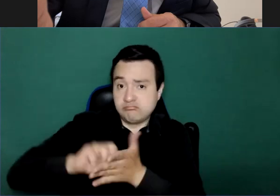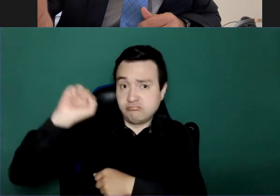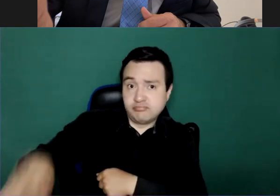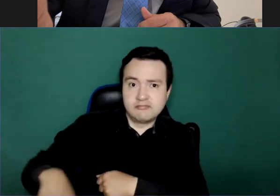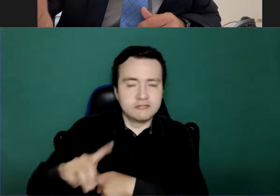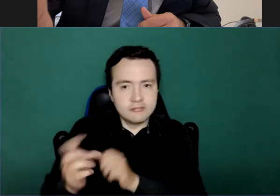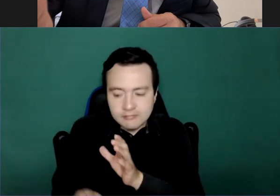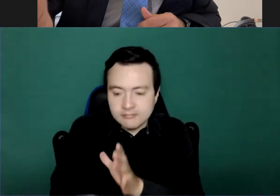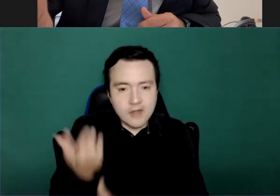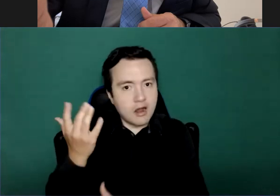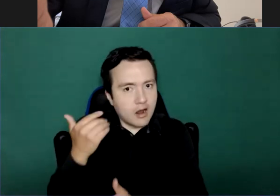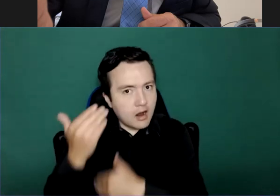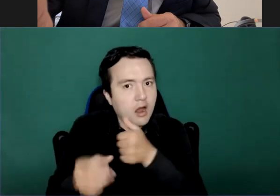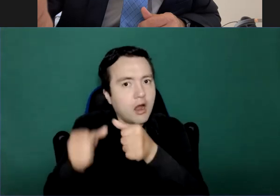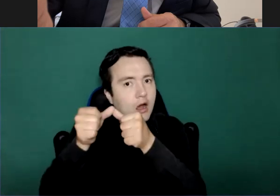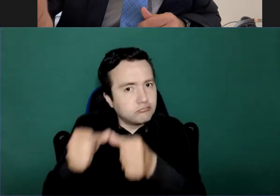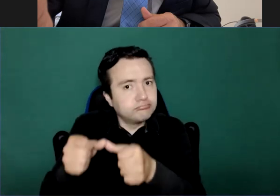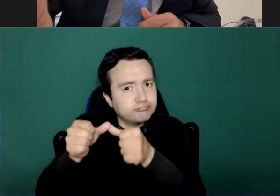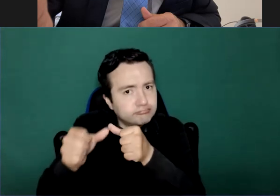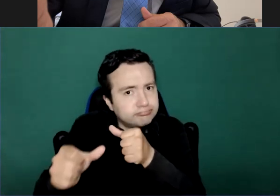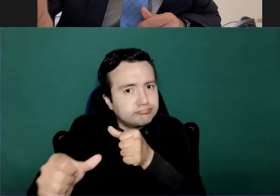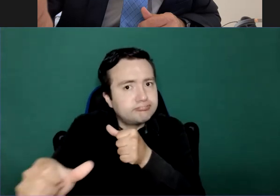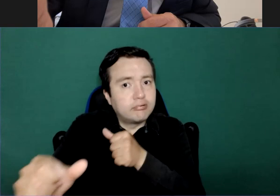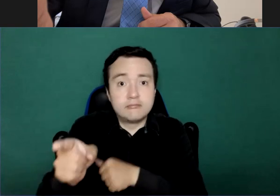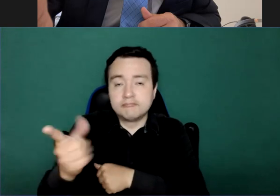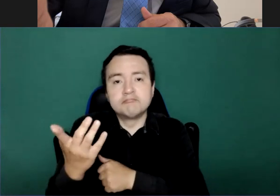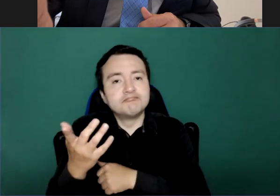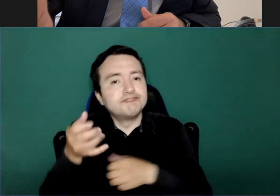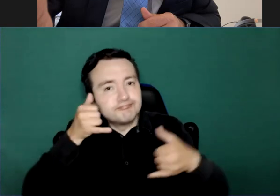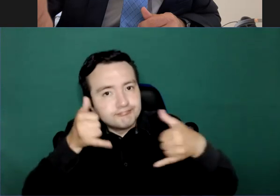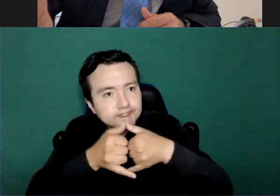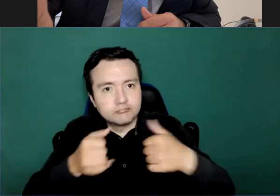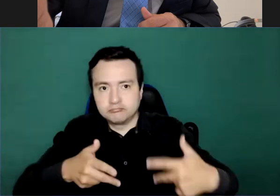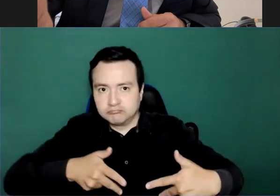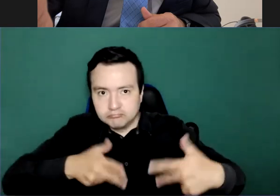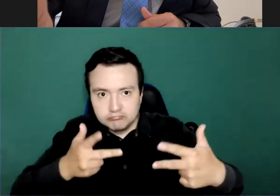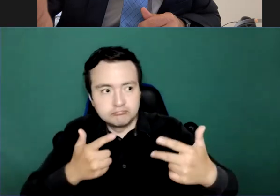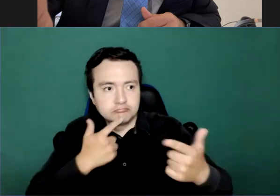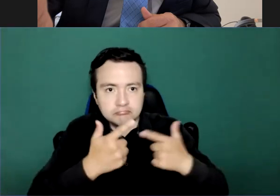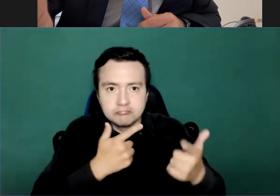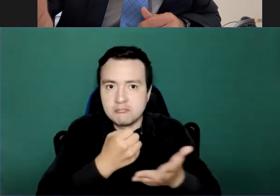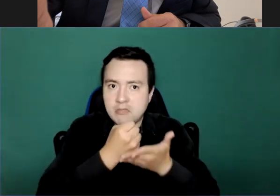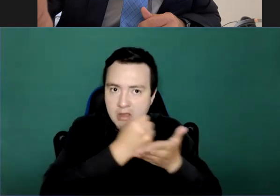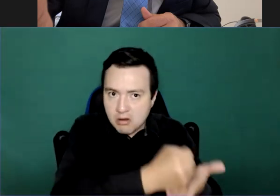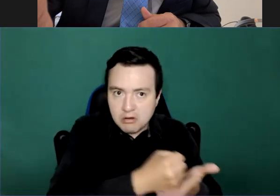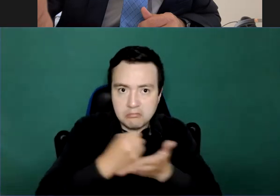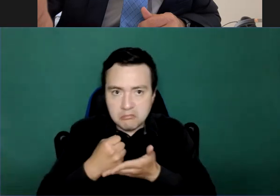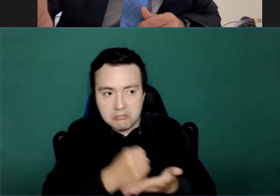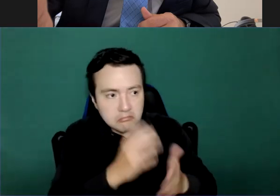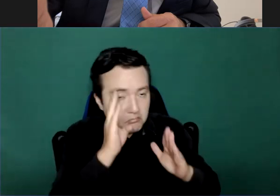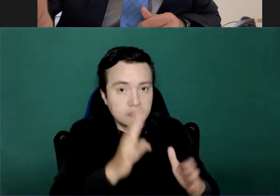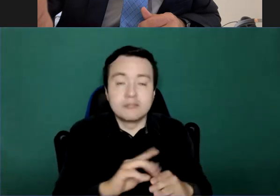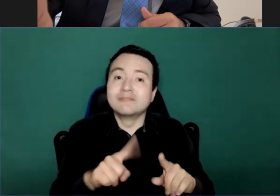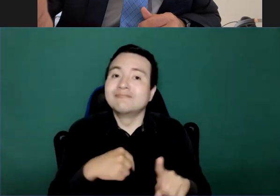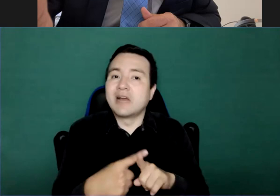of mental wellness as a construct. Now to close, I'll share a little bit with you. In terms of in May of